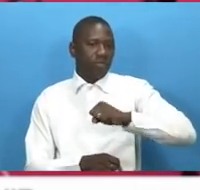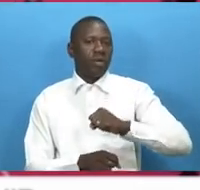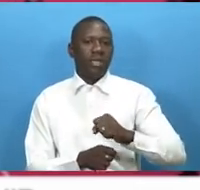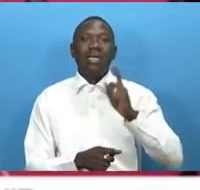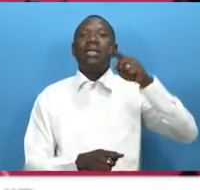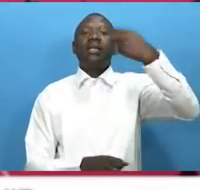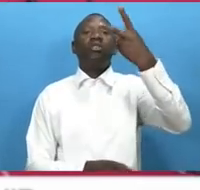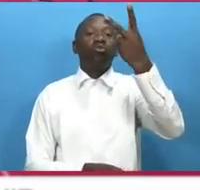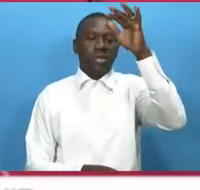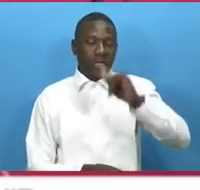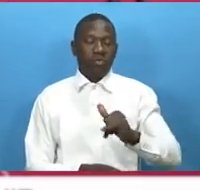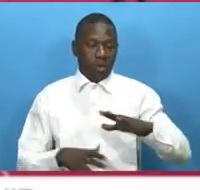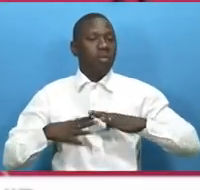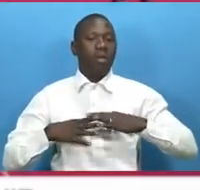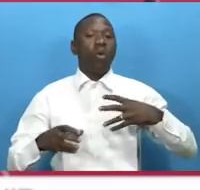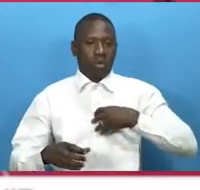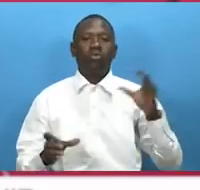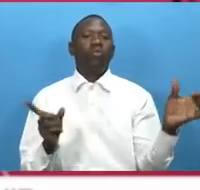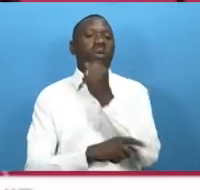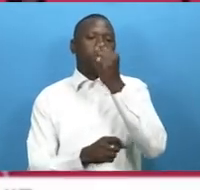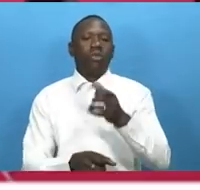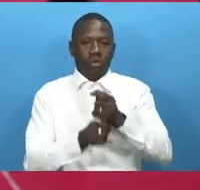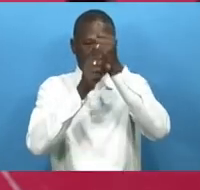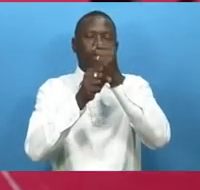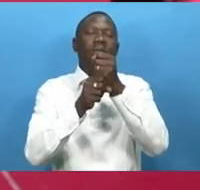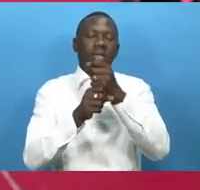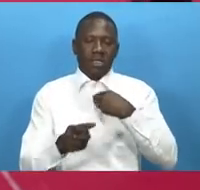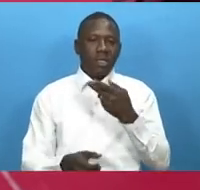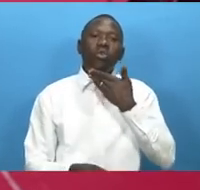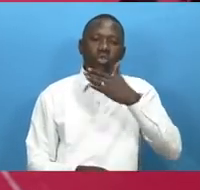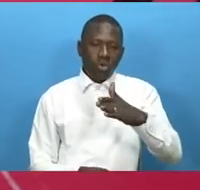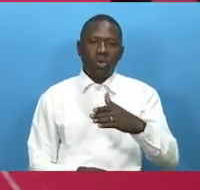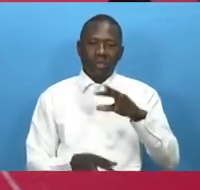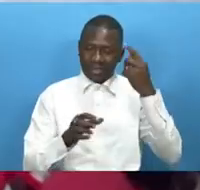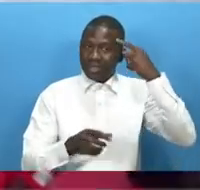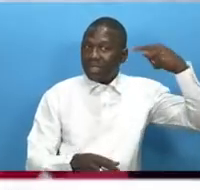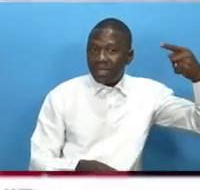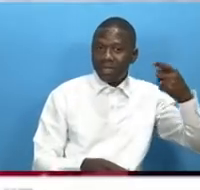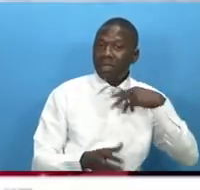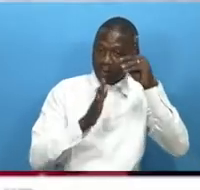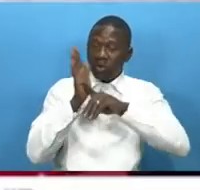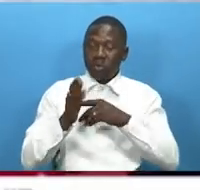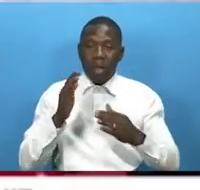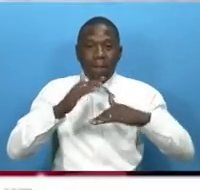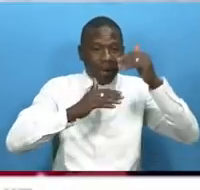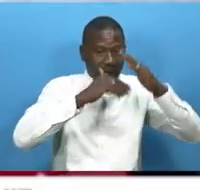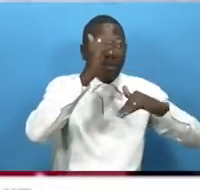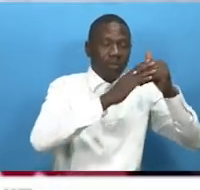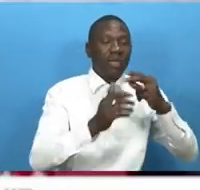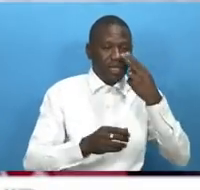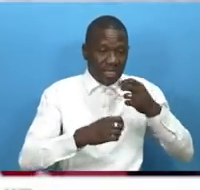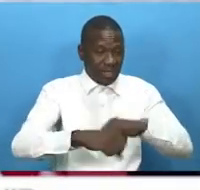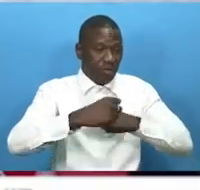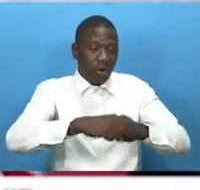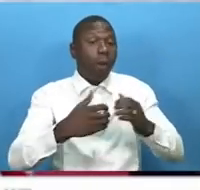preparing to get the trophy so as you can see we are young it's a dream project it's a point that we are building so we are definitely training hard to